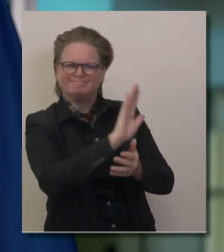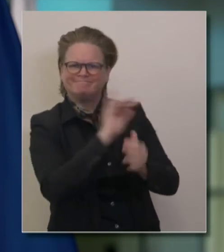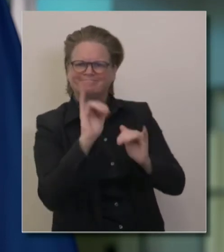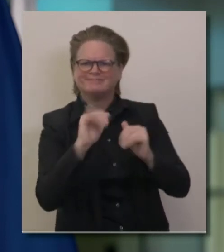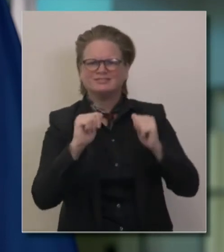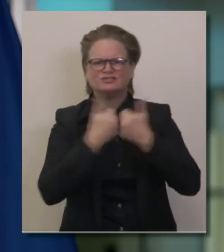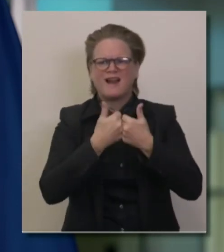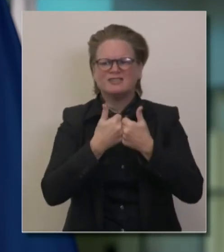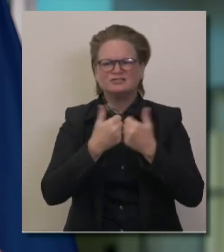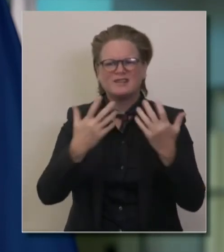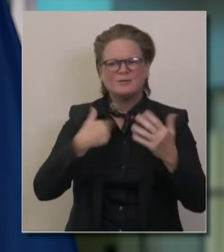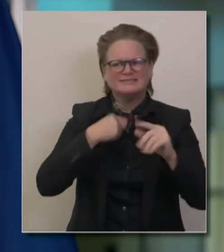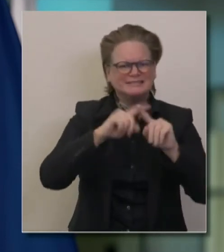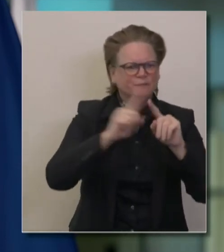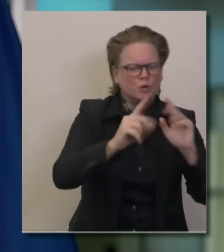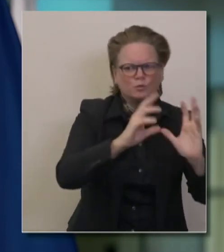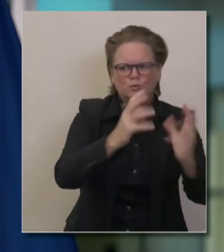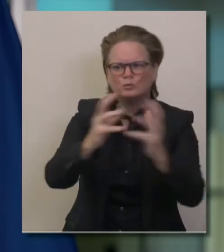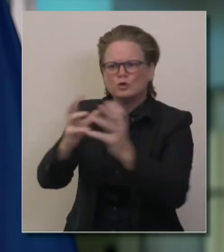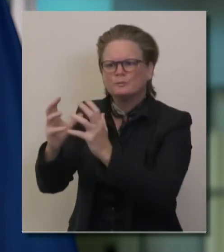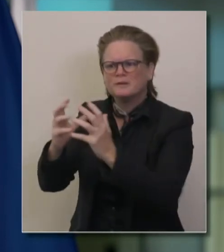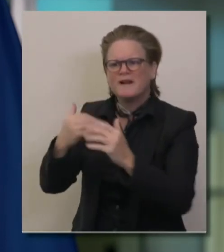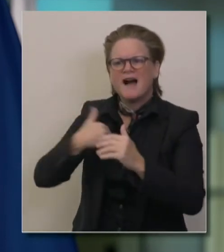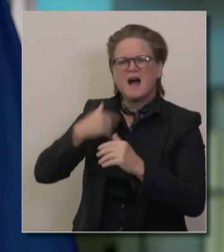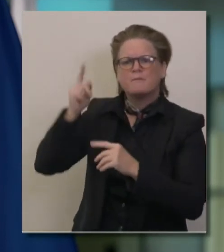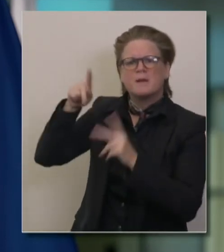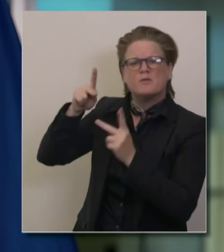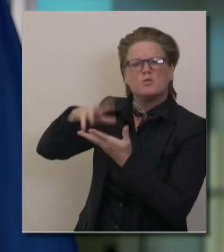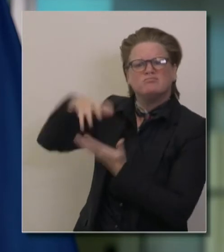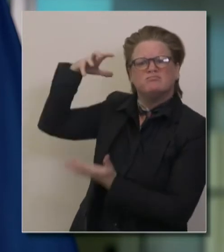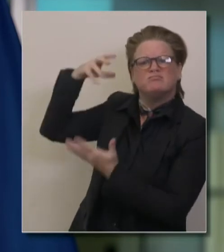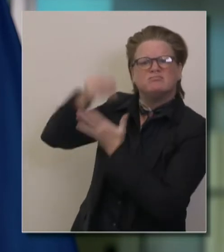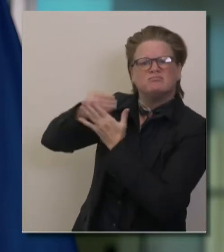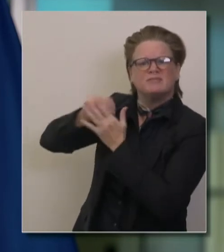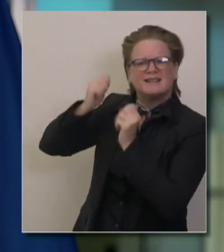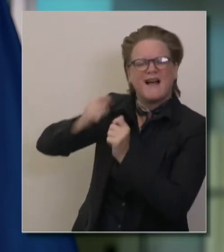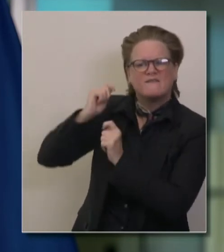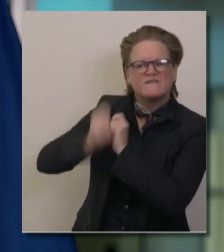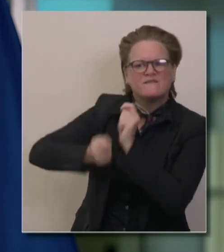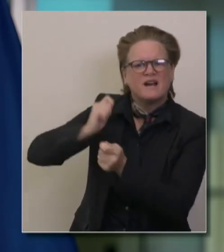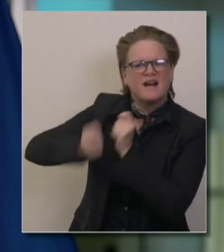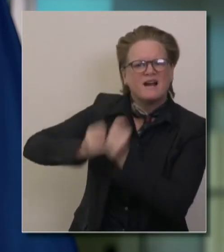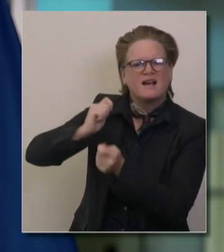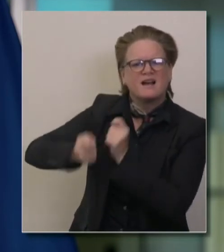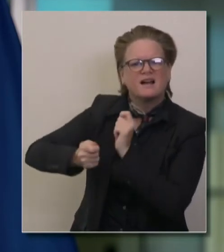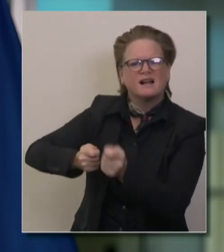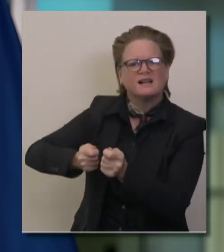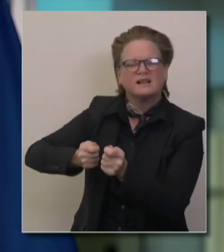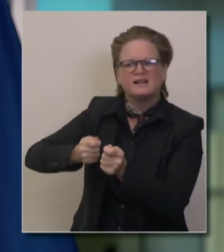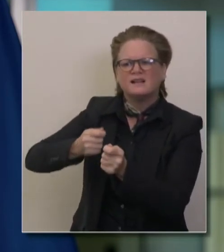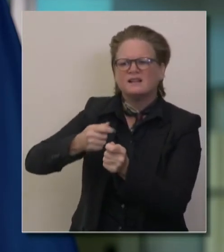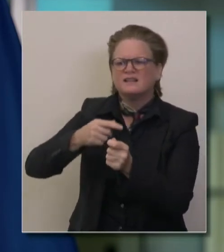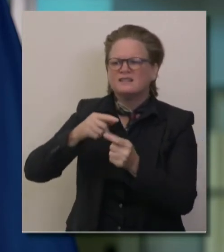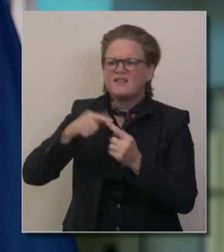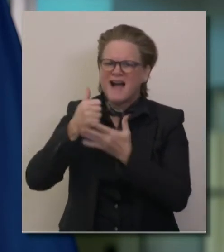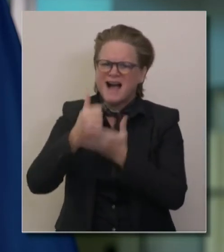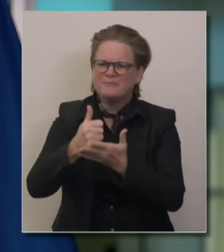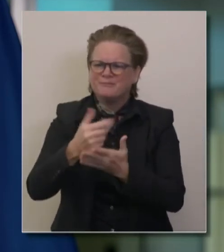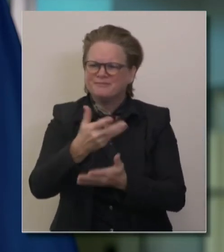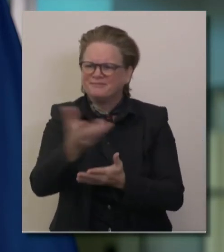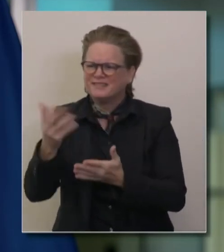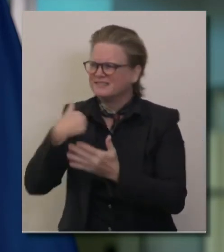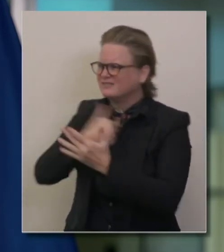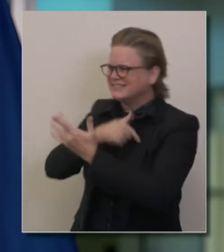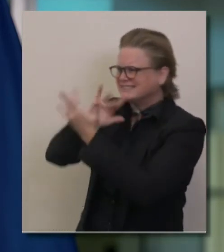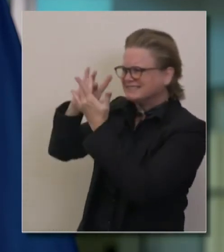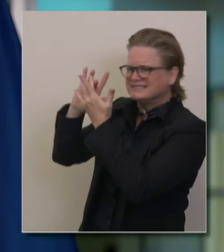actually highlighted them in a report that I would encourage you to take a look at. Over three and a half billion dollars of philanthropic support just in the last year and